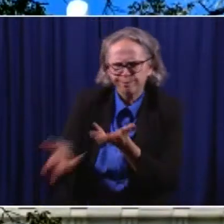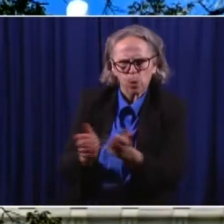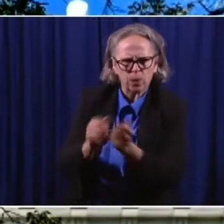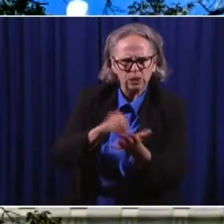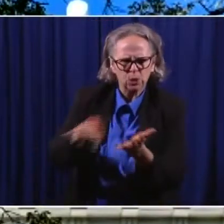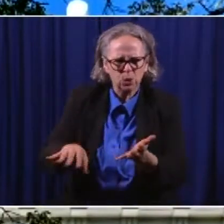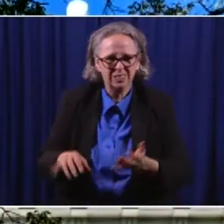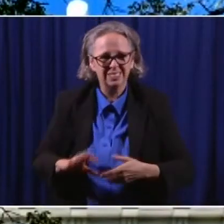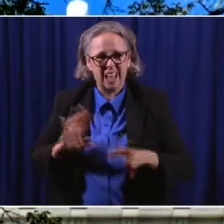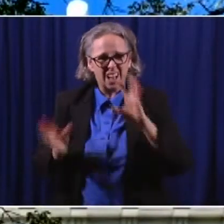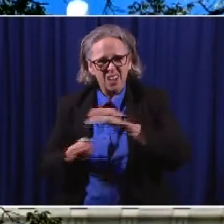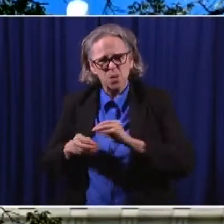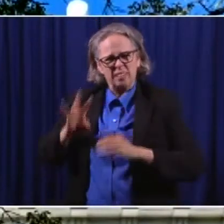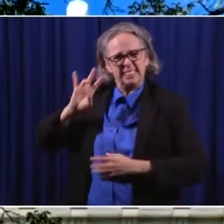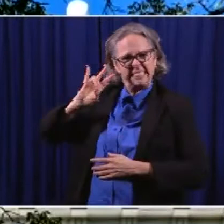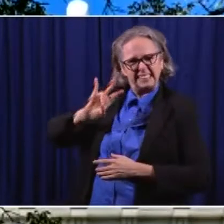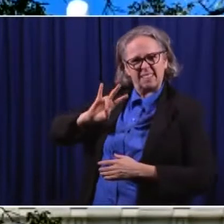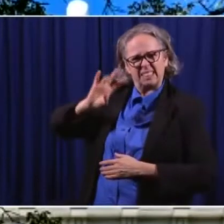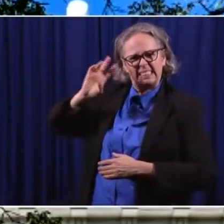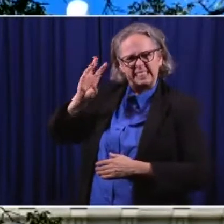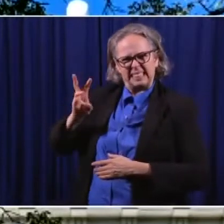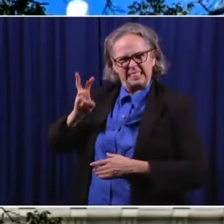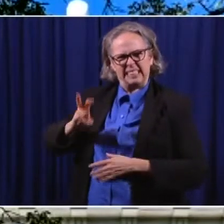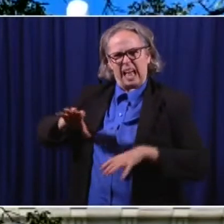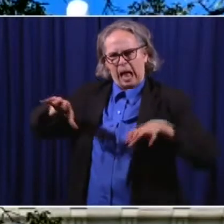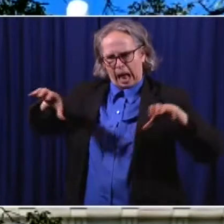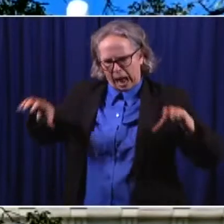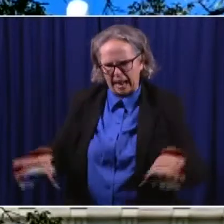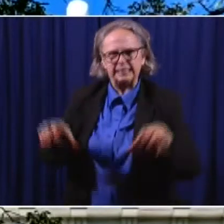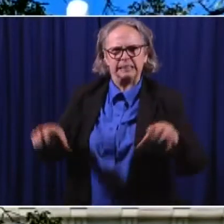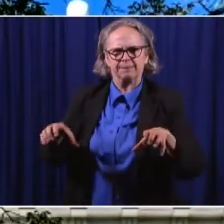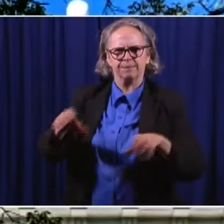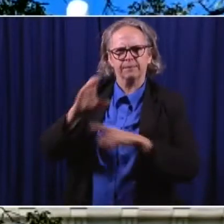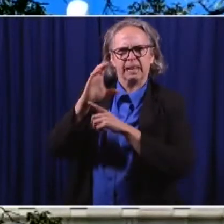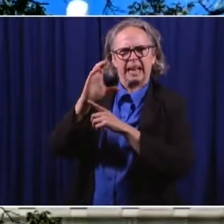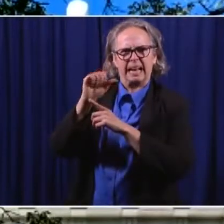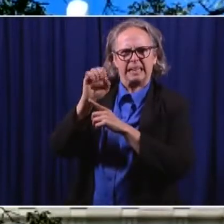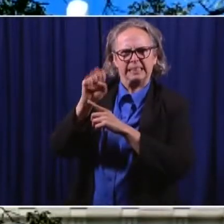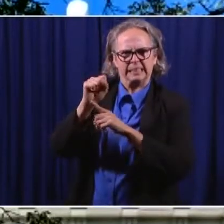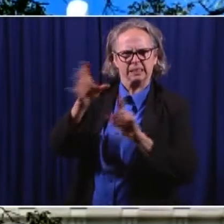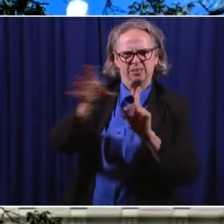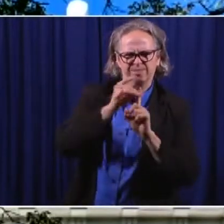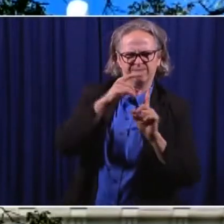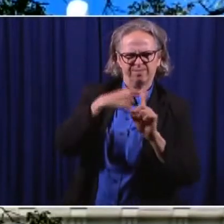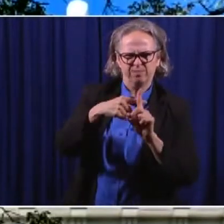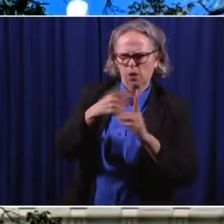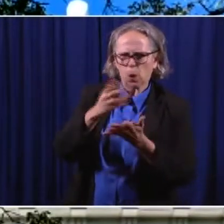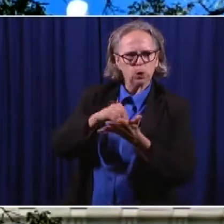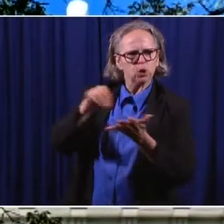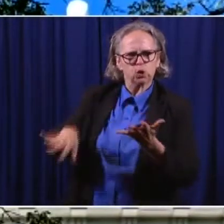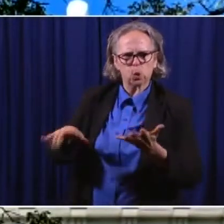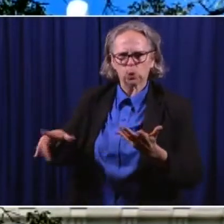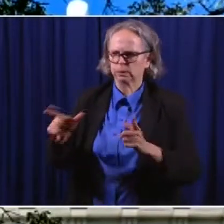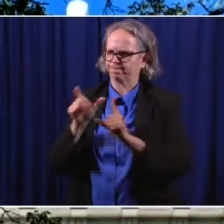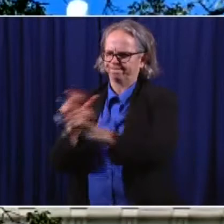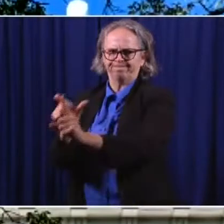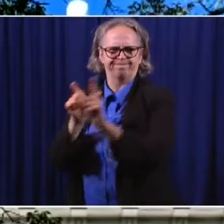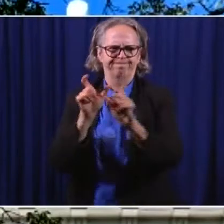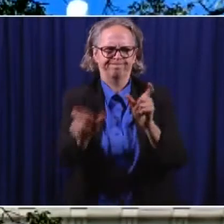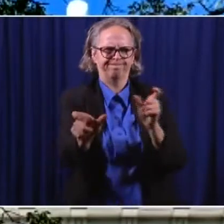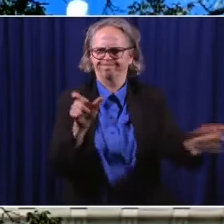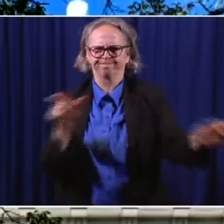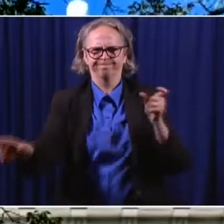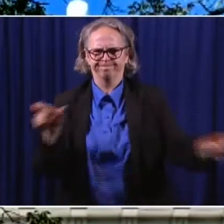as of today, taking care of those students who are in quarantine, making sure they get meals, making sure